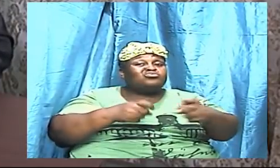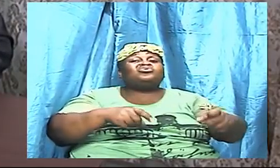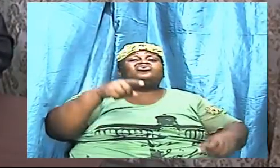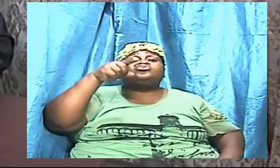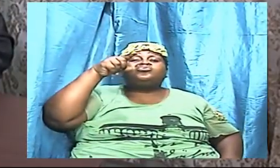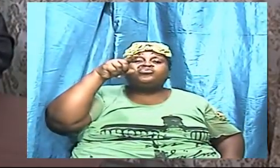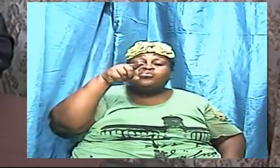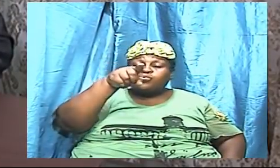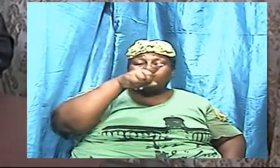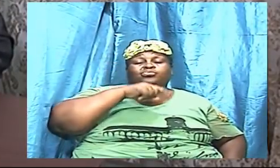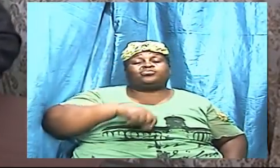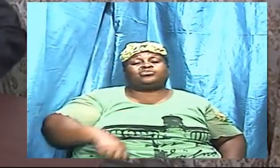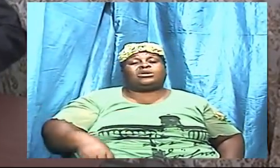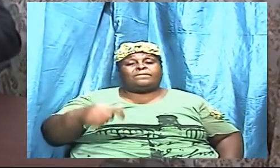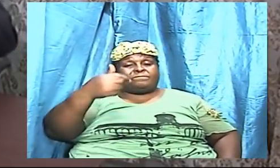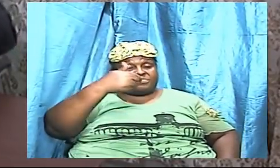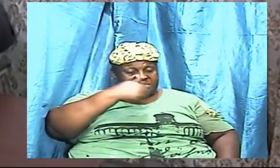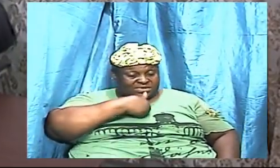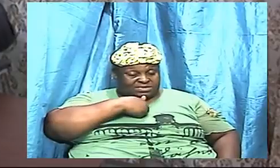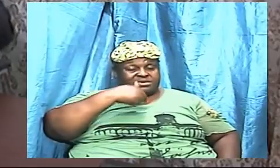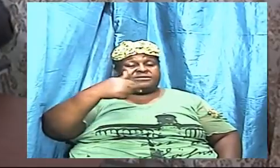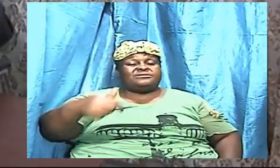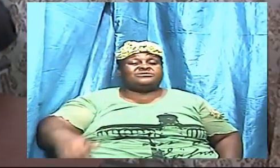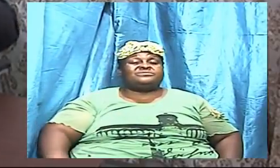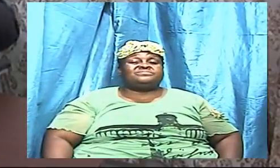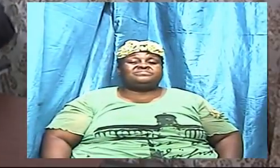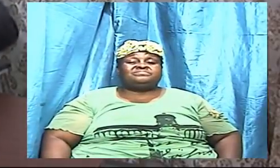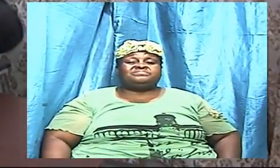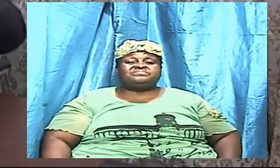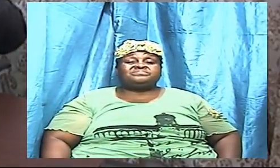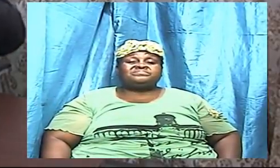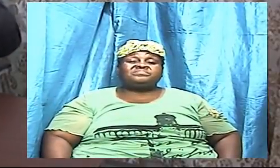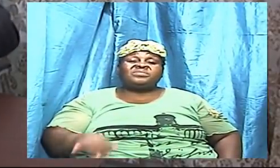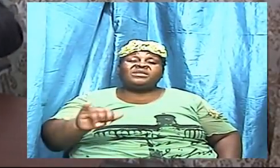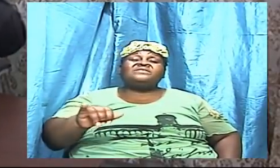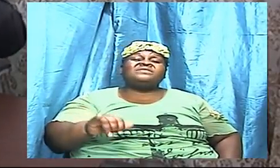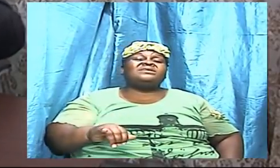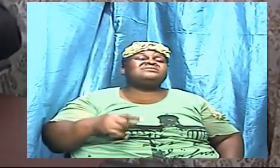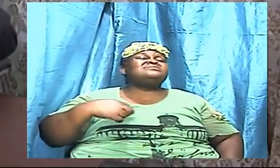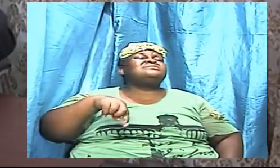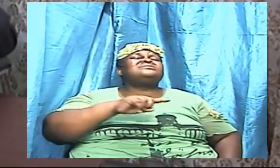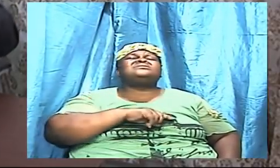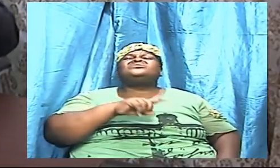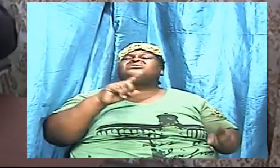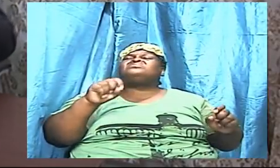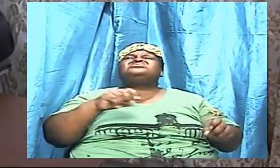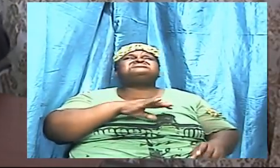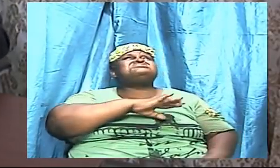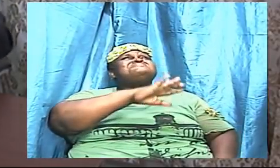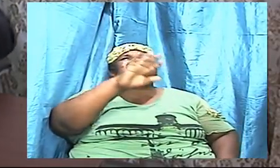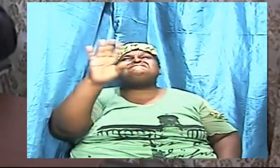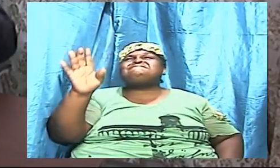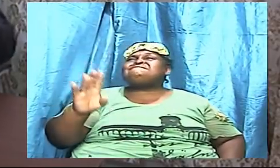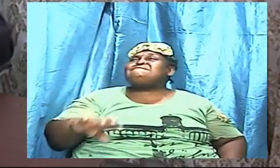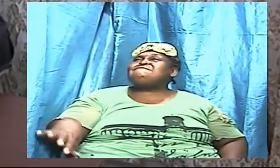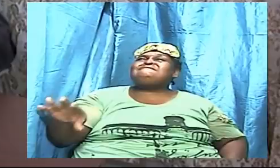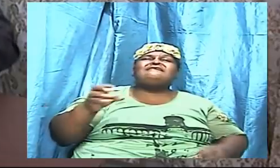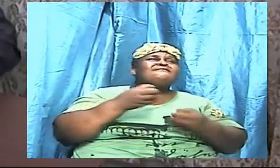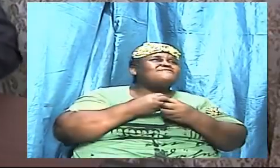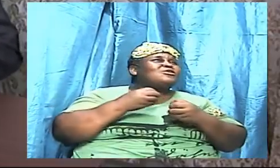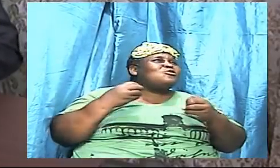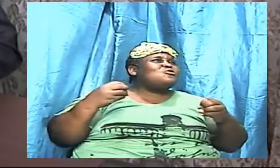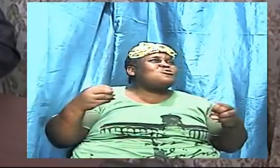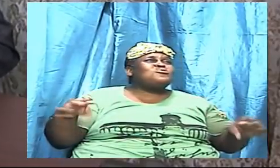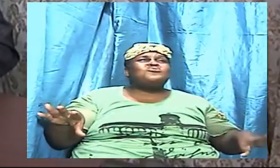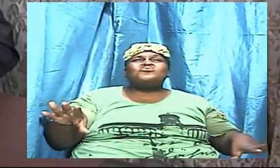ways and that we must never lose sight of